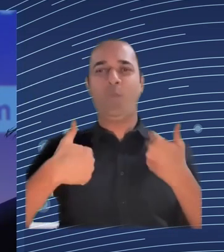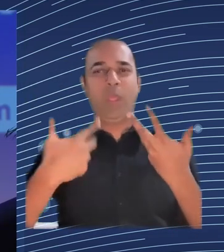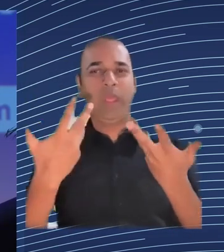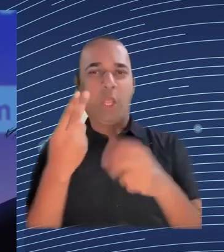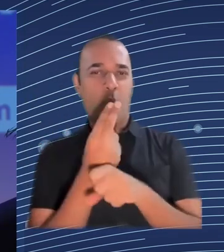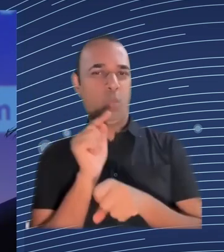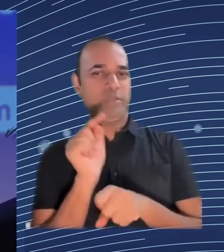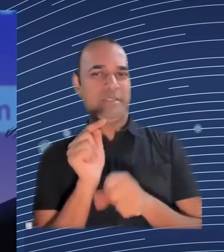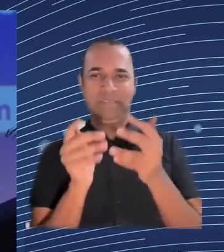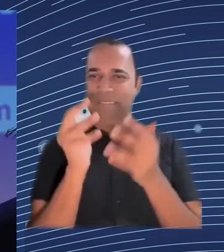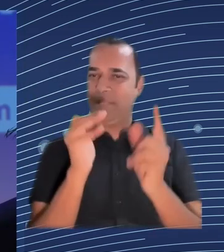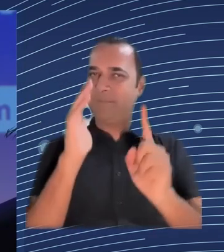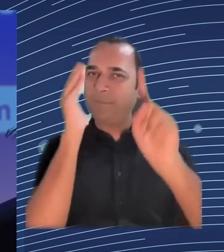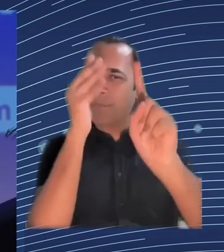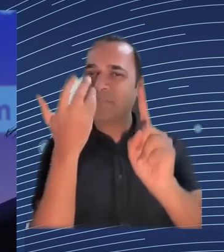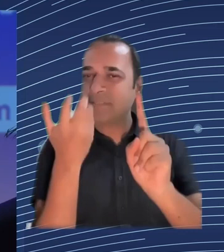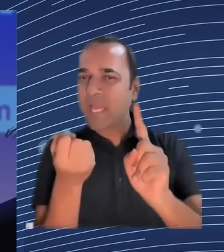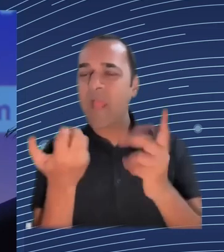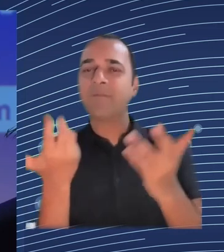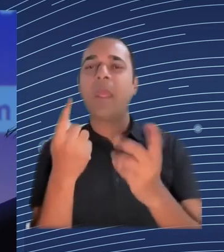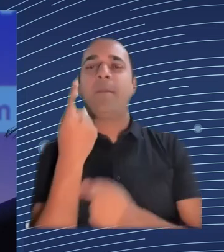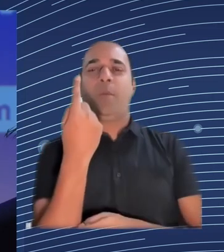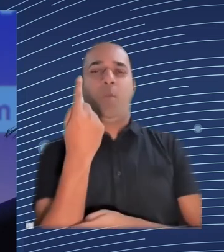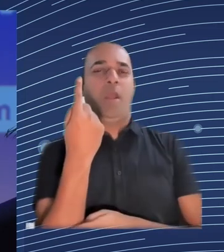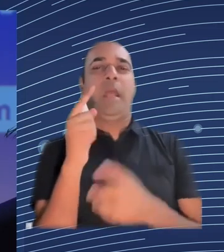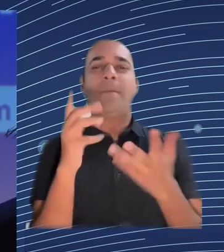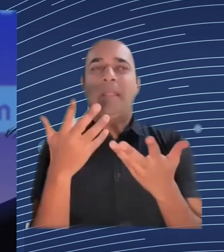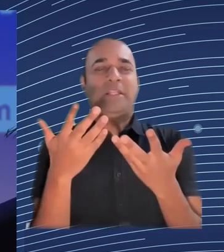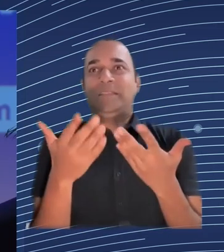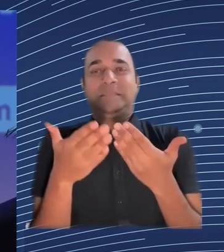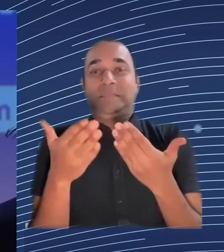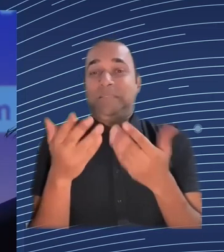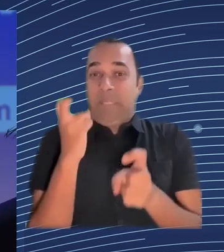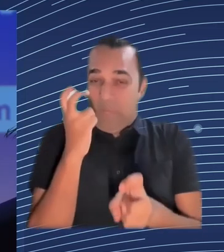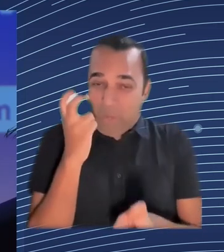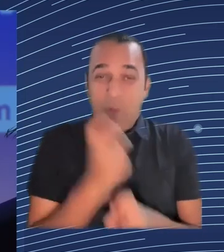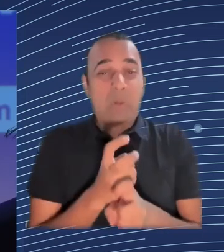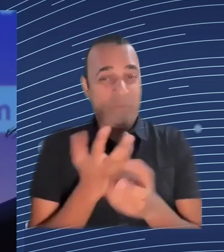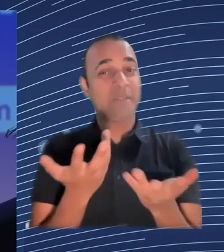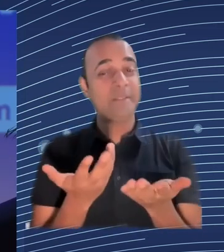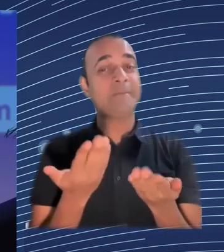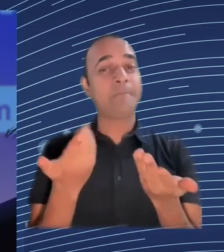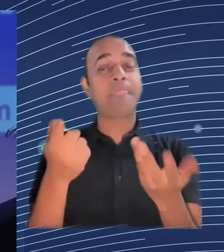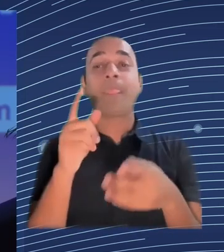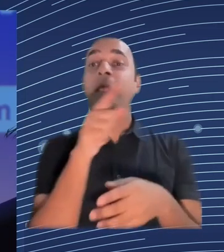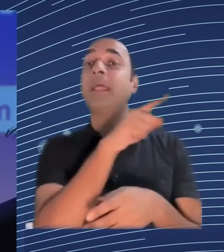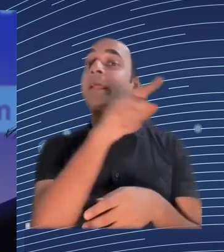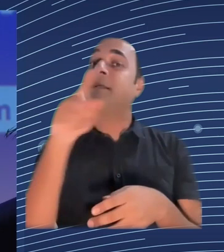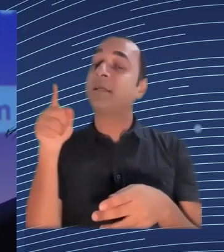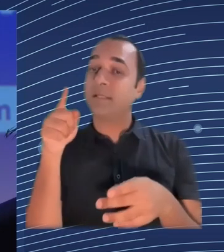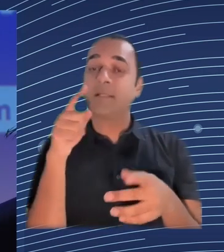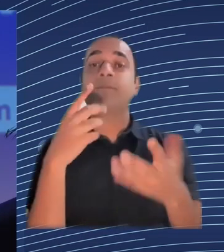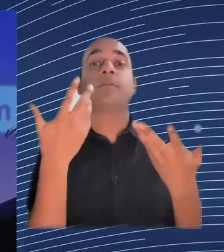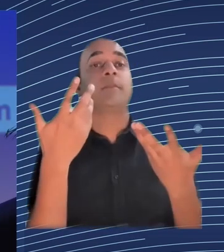so one of the options is that a third company is the one